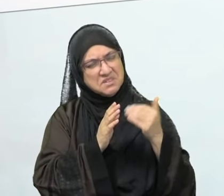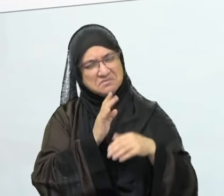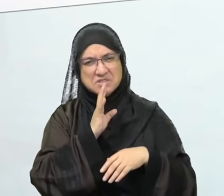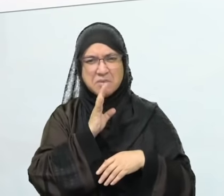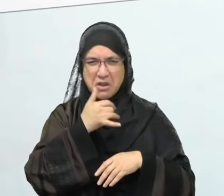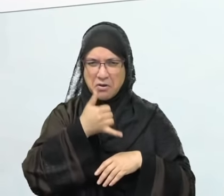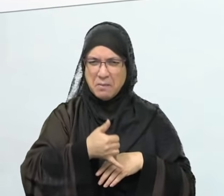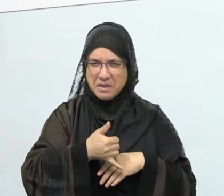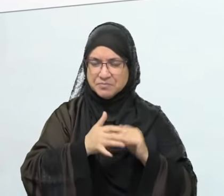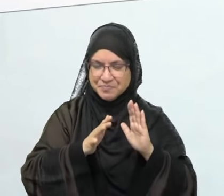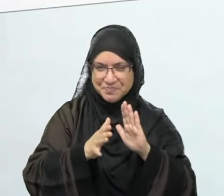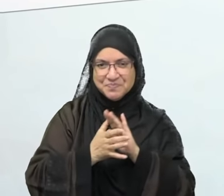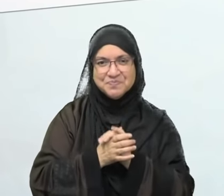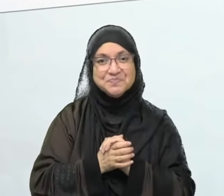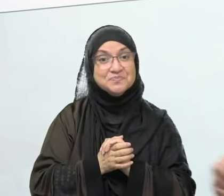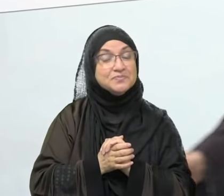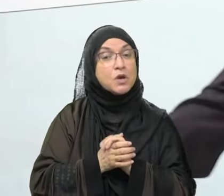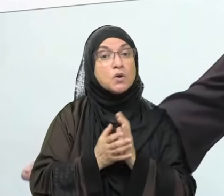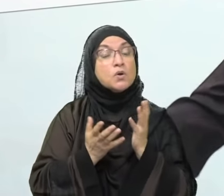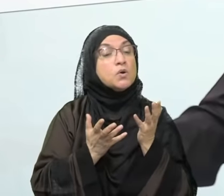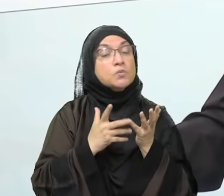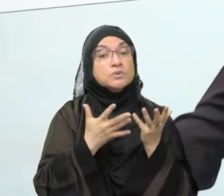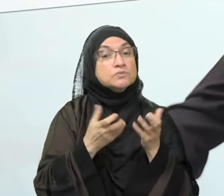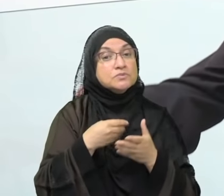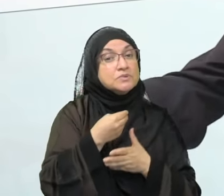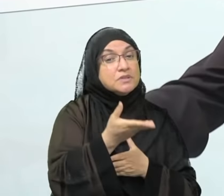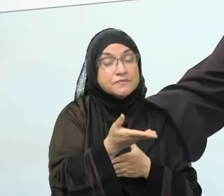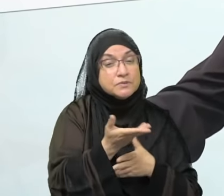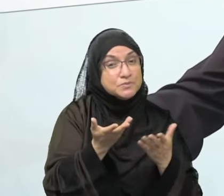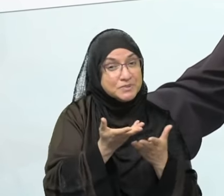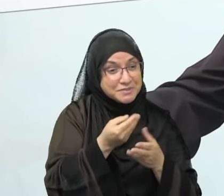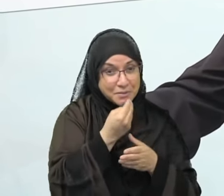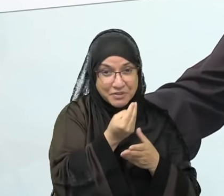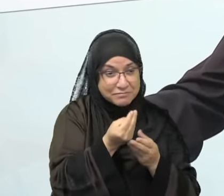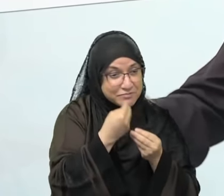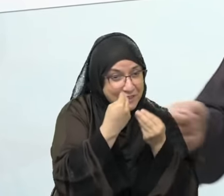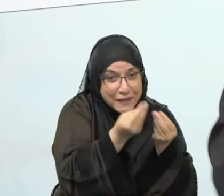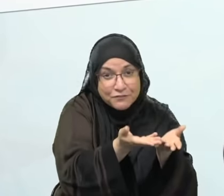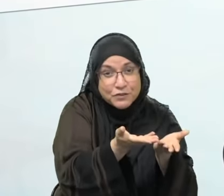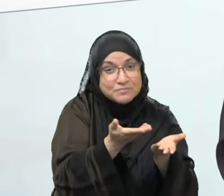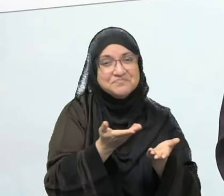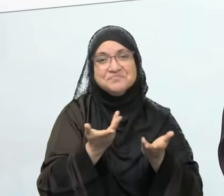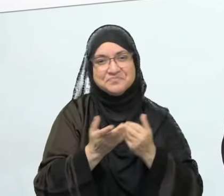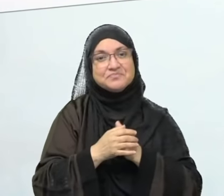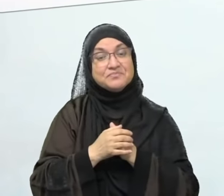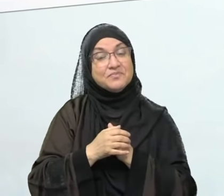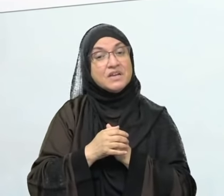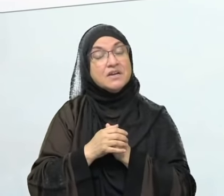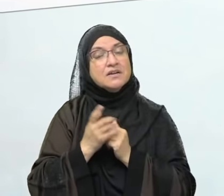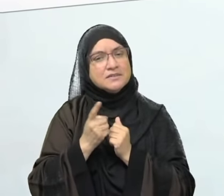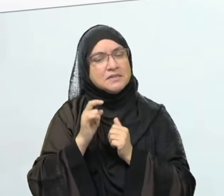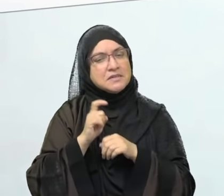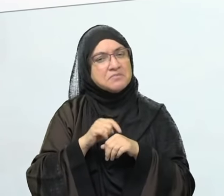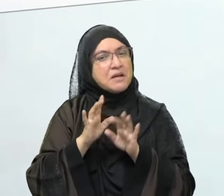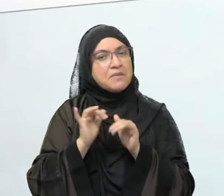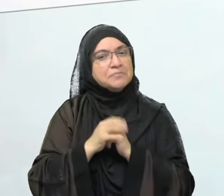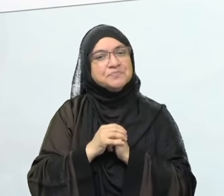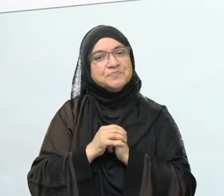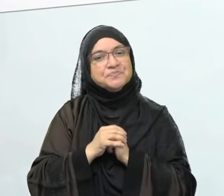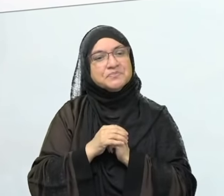you plan to give him? So she said, u'teehee tamra I'm going to give him a date. The Prophet sallallahu alayhi sallam said to her,